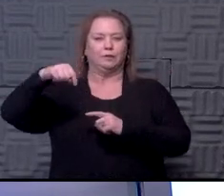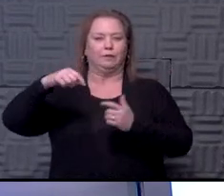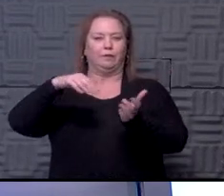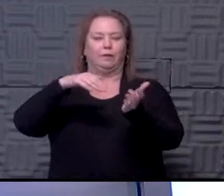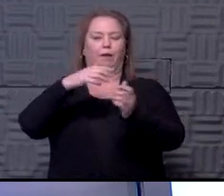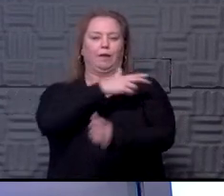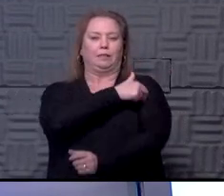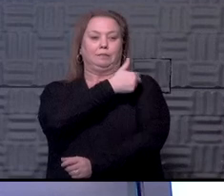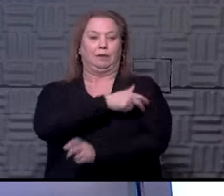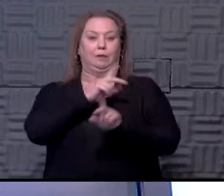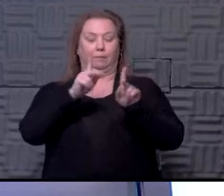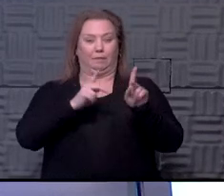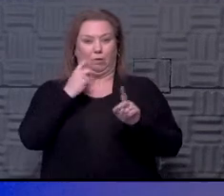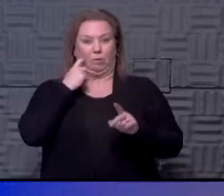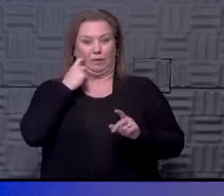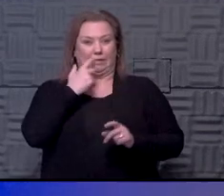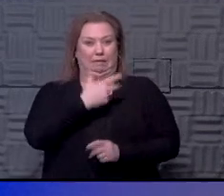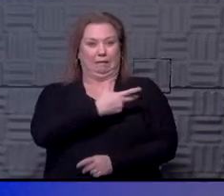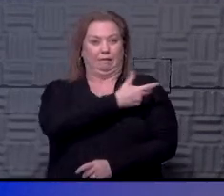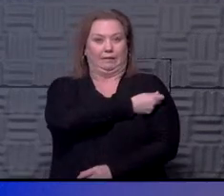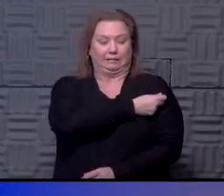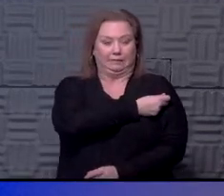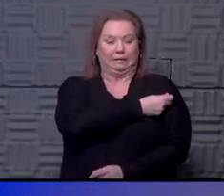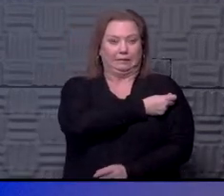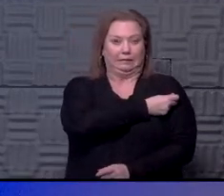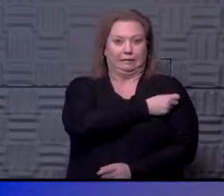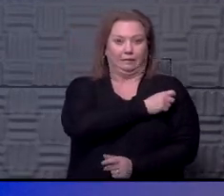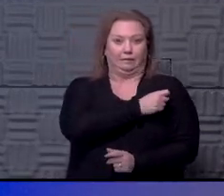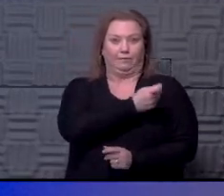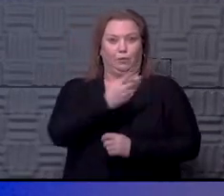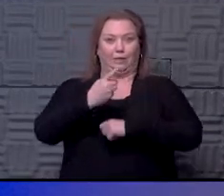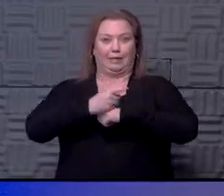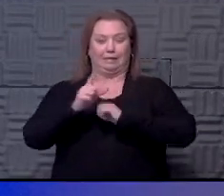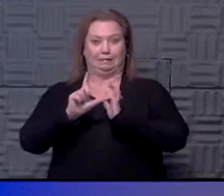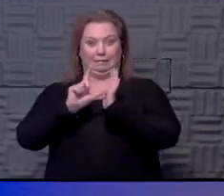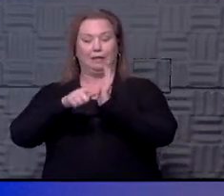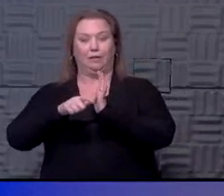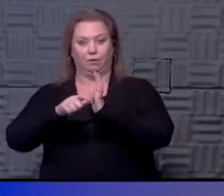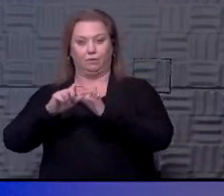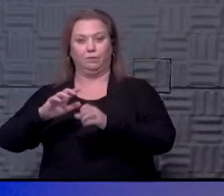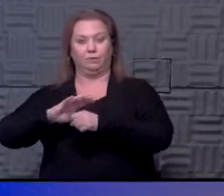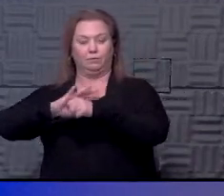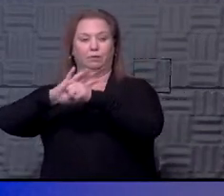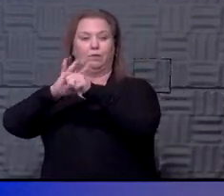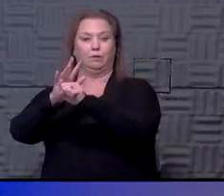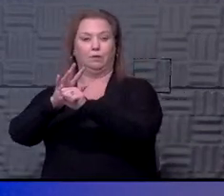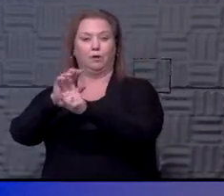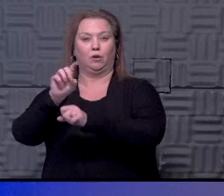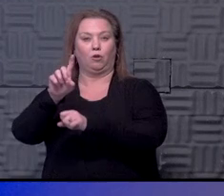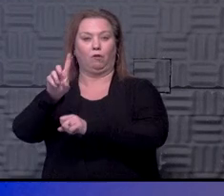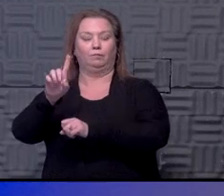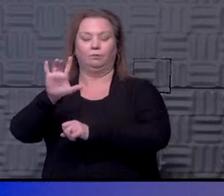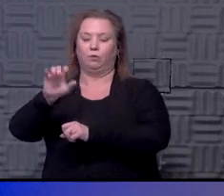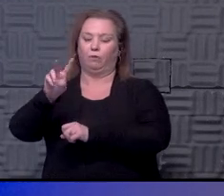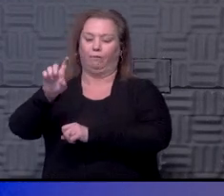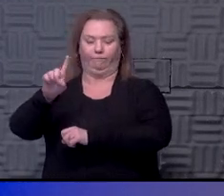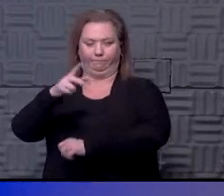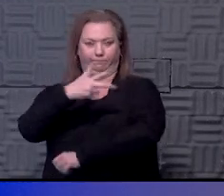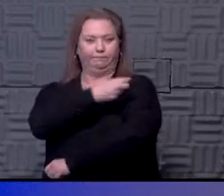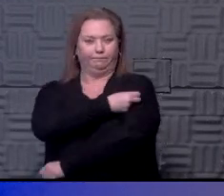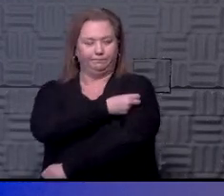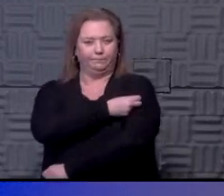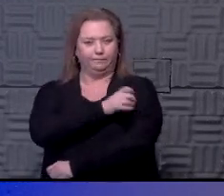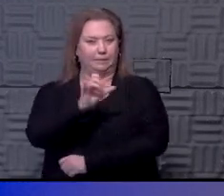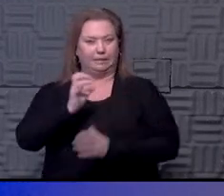health system. When people have recently got a vaccine, a couple days later, they did get the Moderna or Pfizer vaccine.